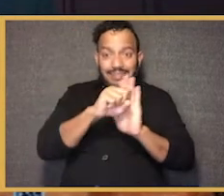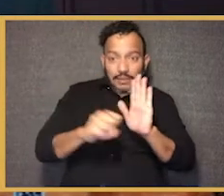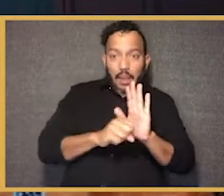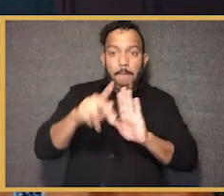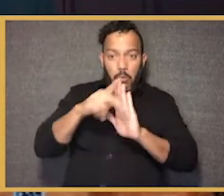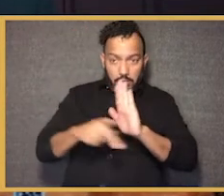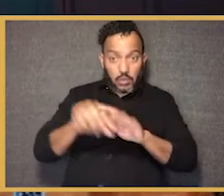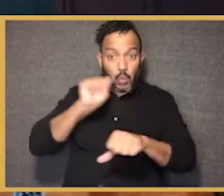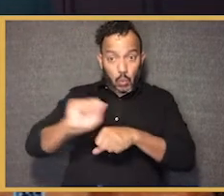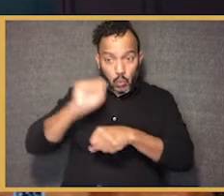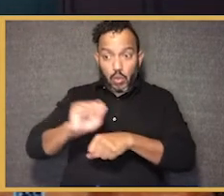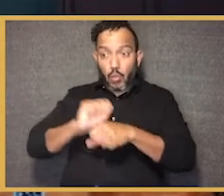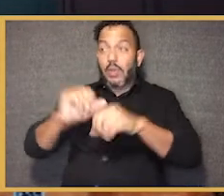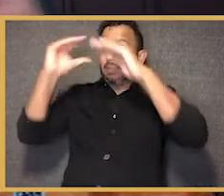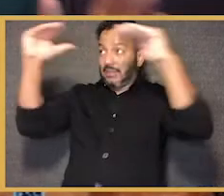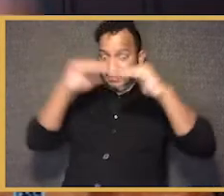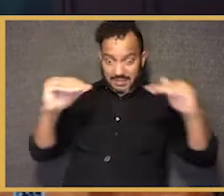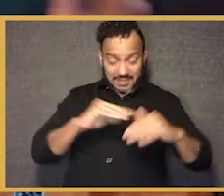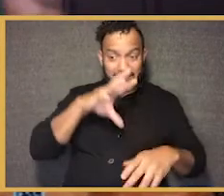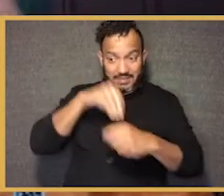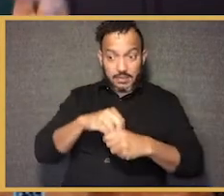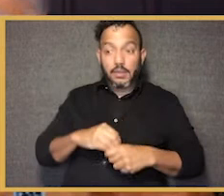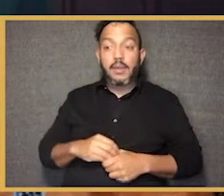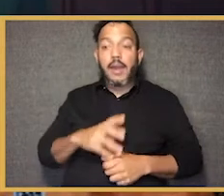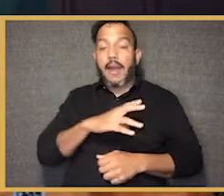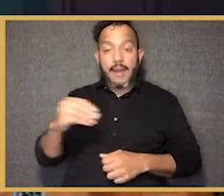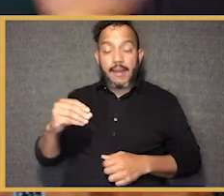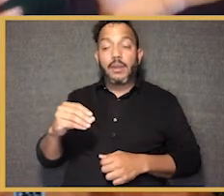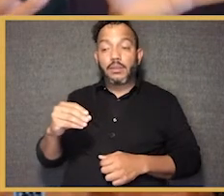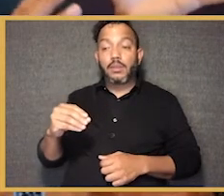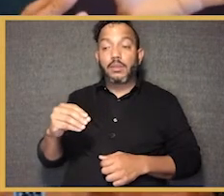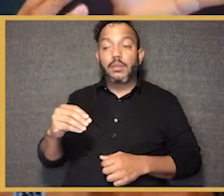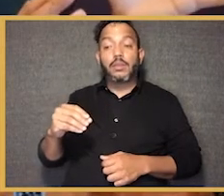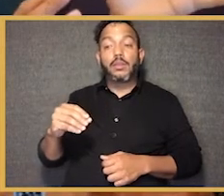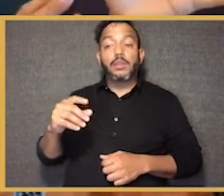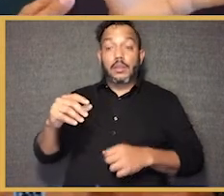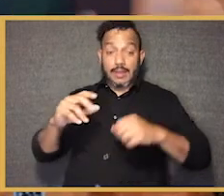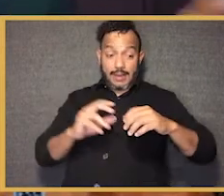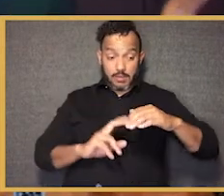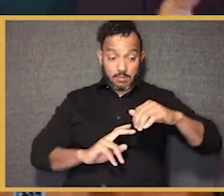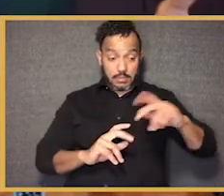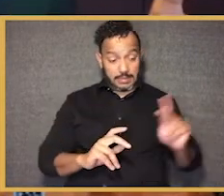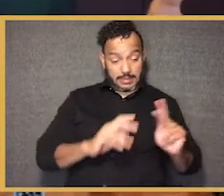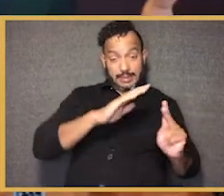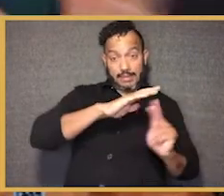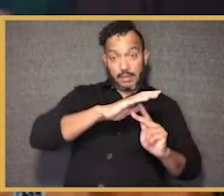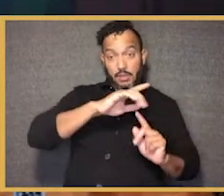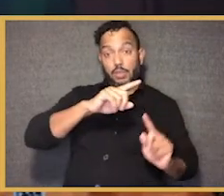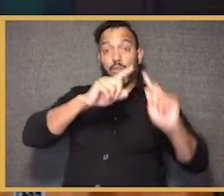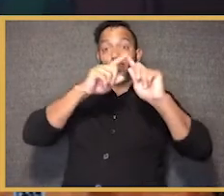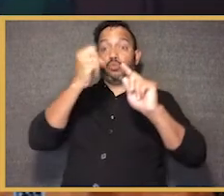work. So we are in all these fights. And in both P through 12